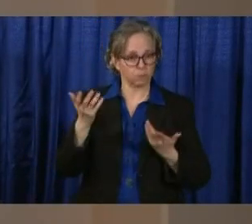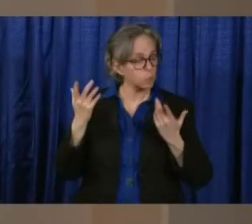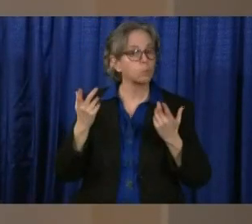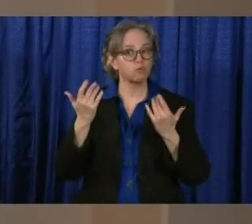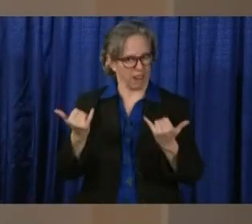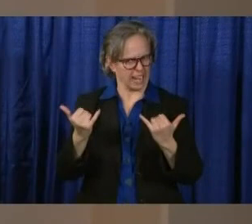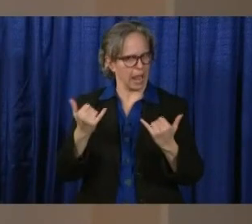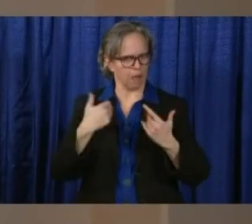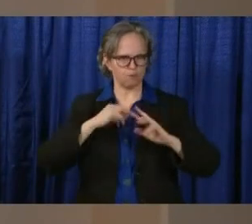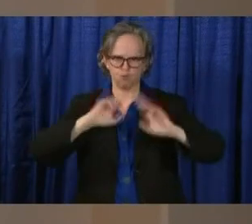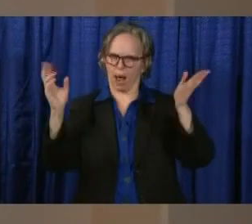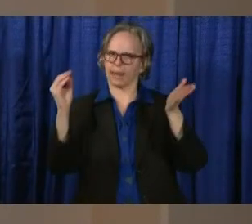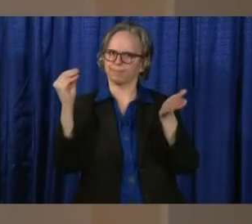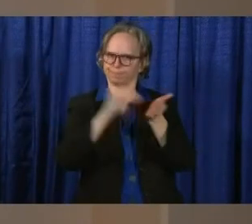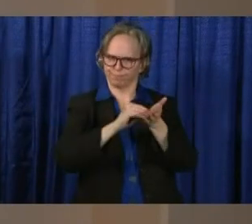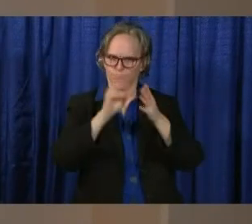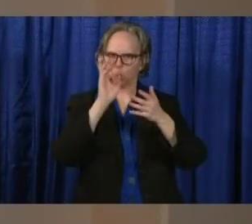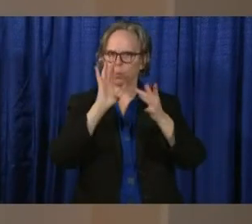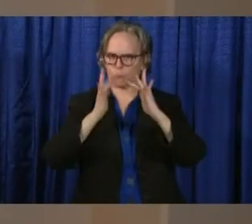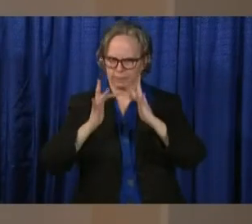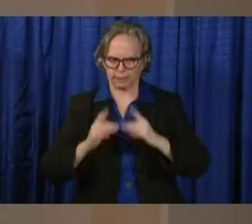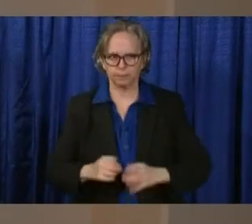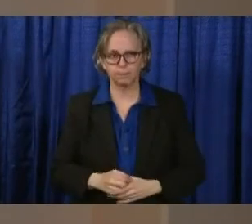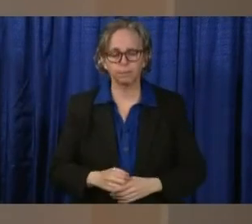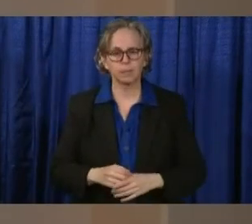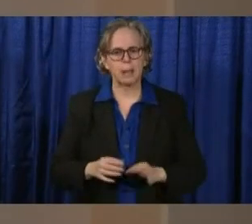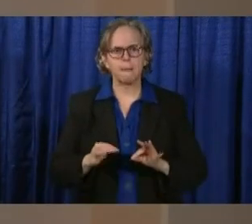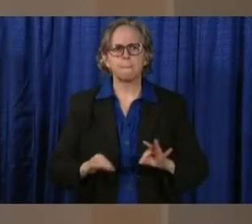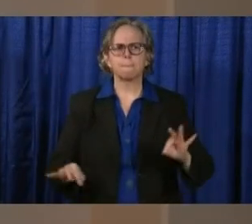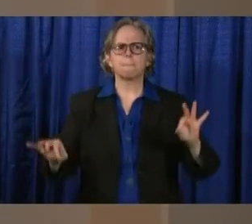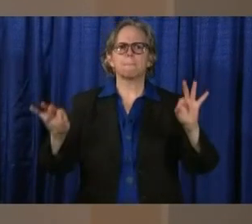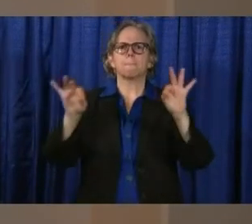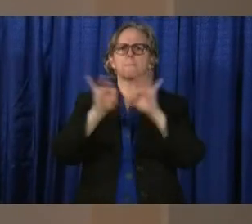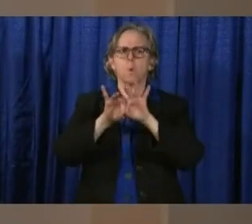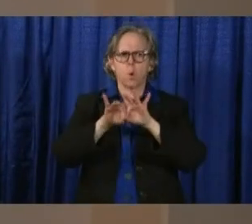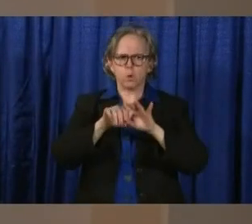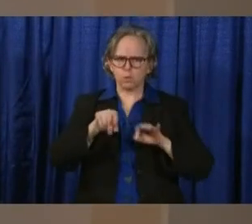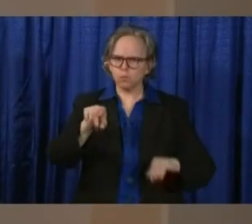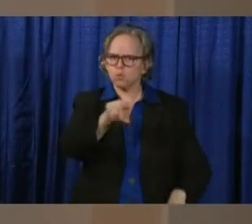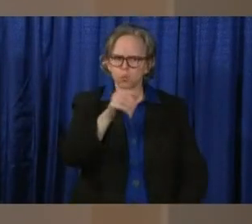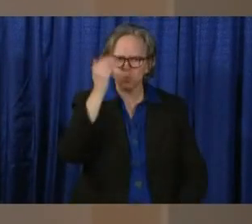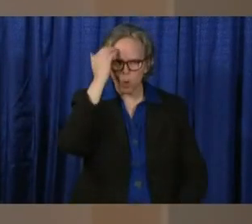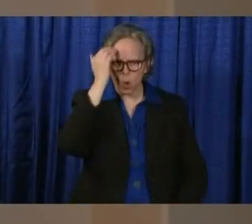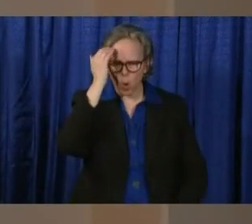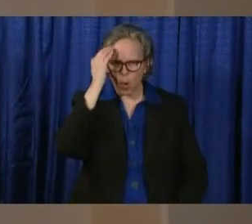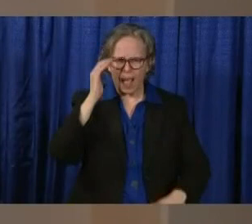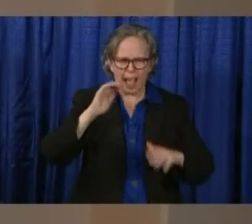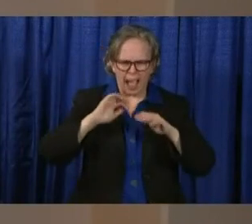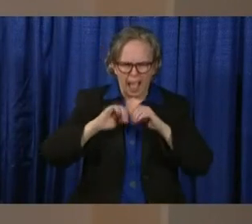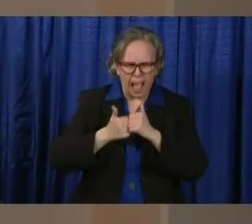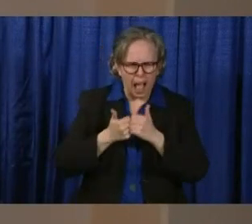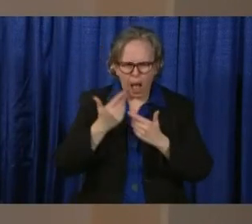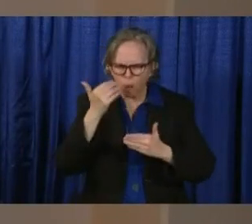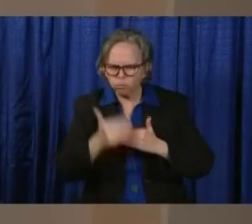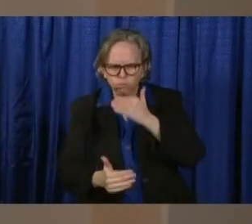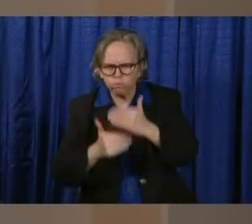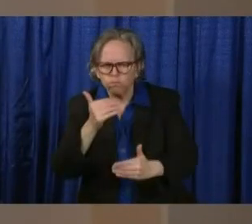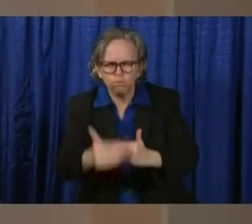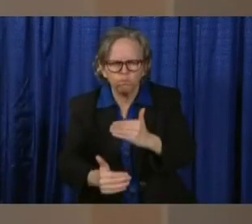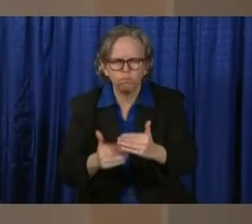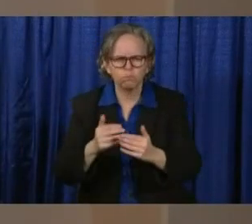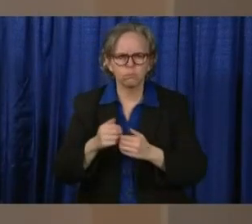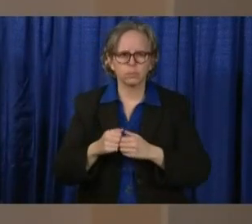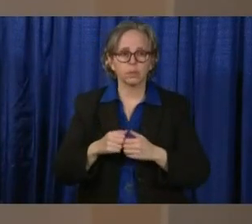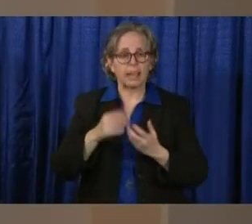important to know that we will make the deliberations for this and all of the information public